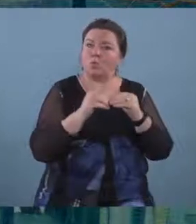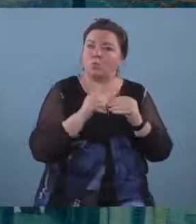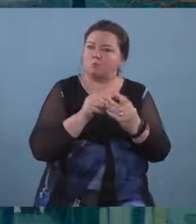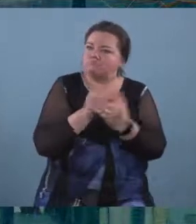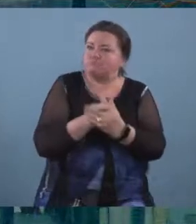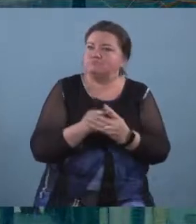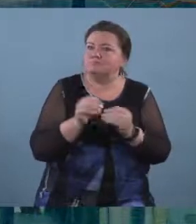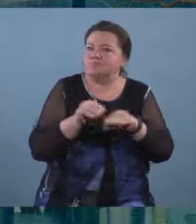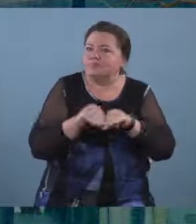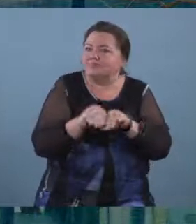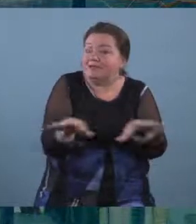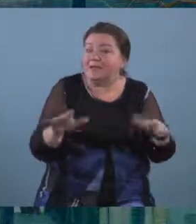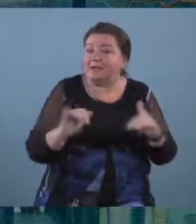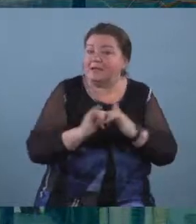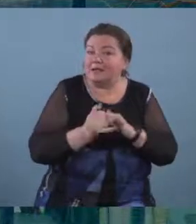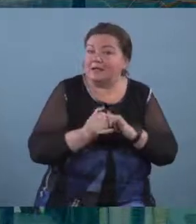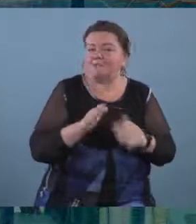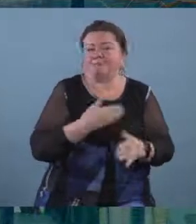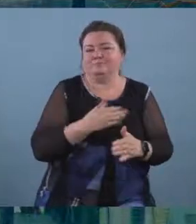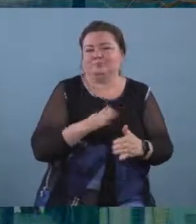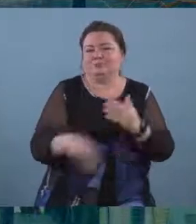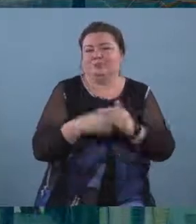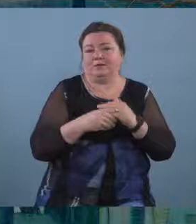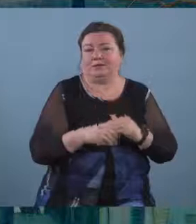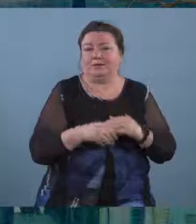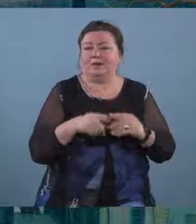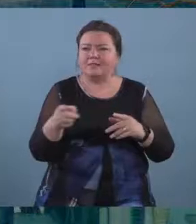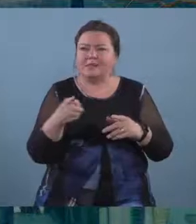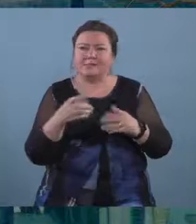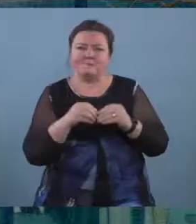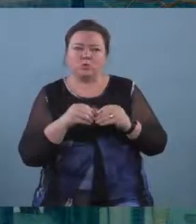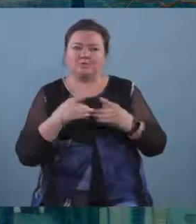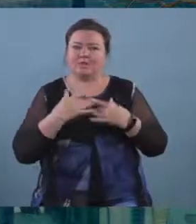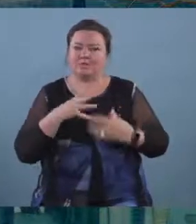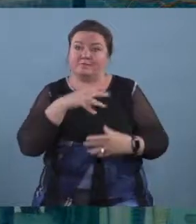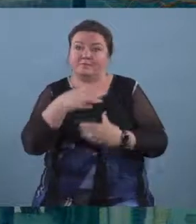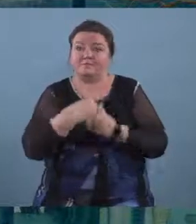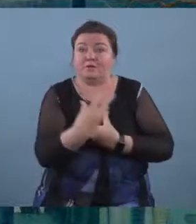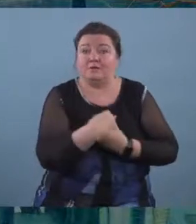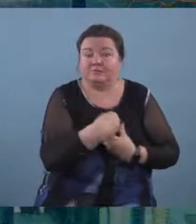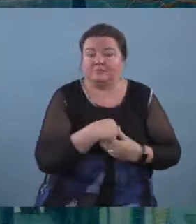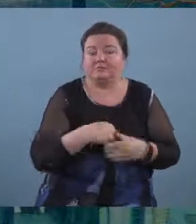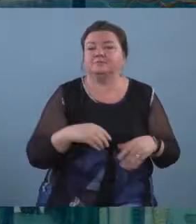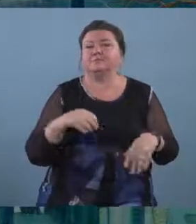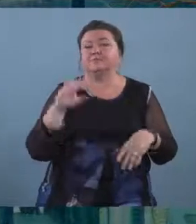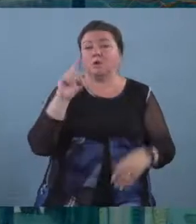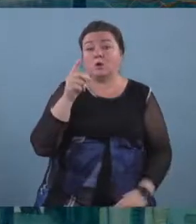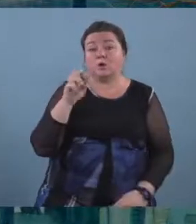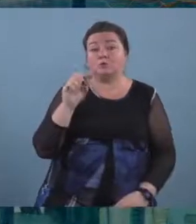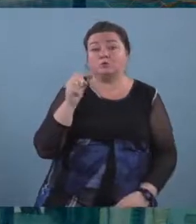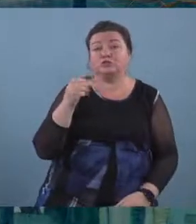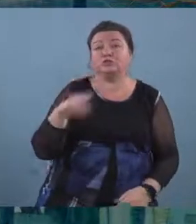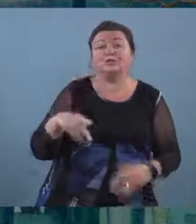music helps to give children a sense of ownership um and to give them a part in the story